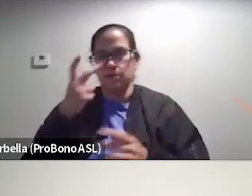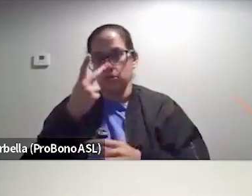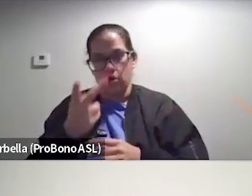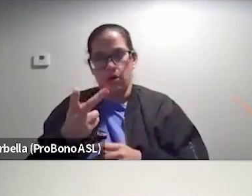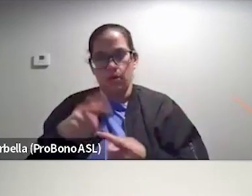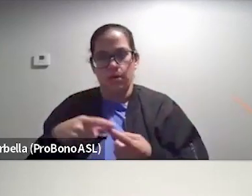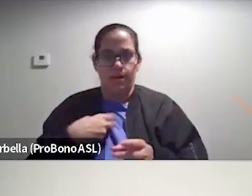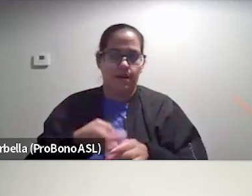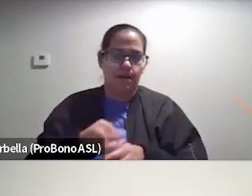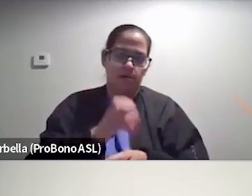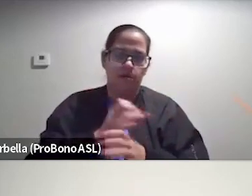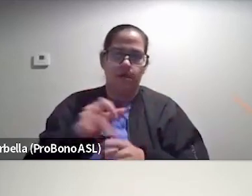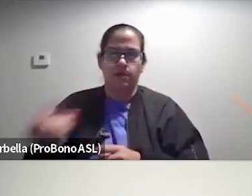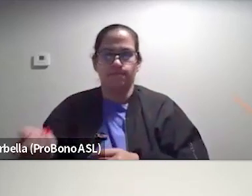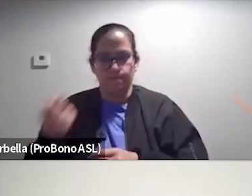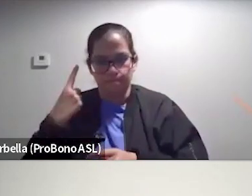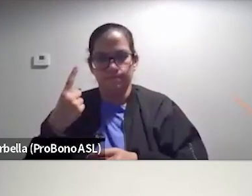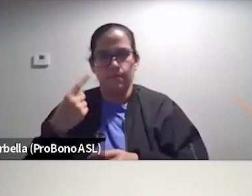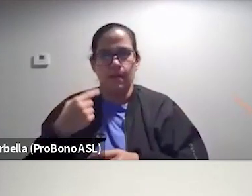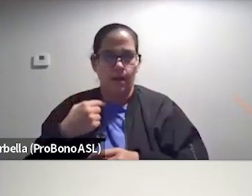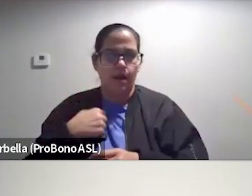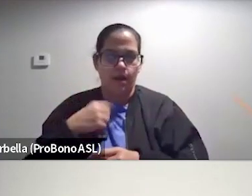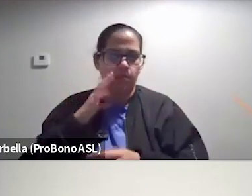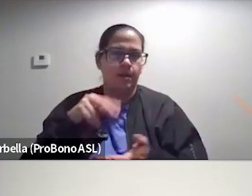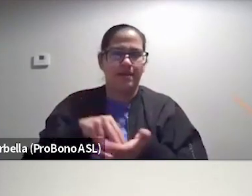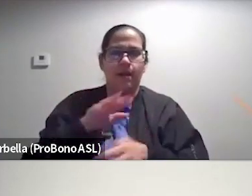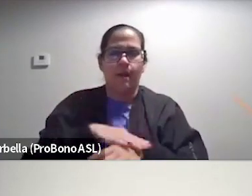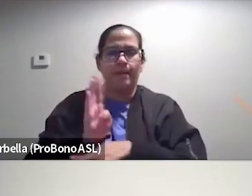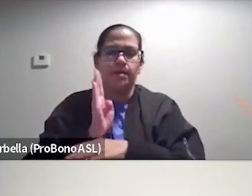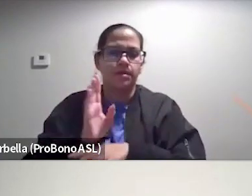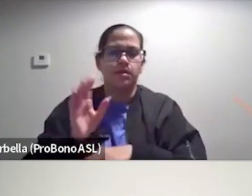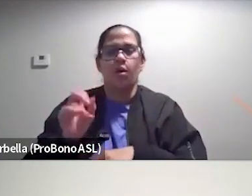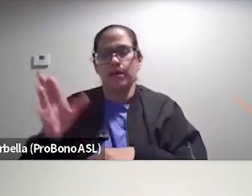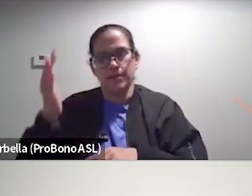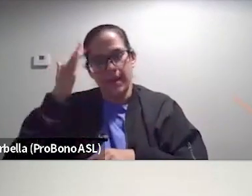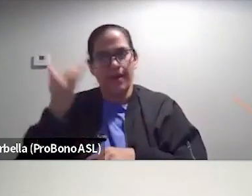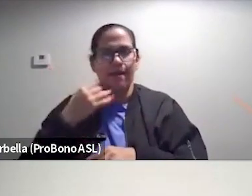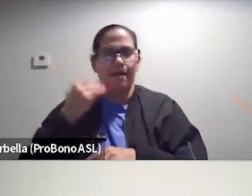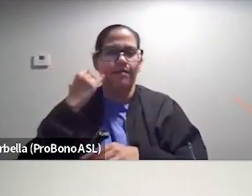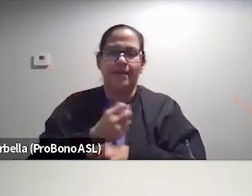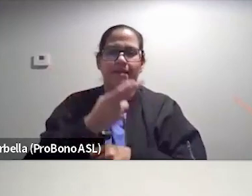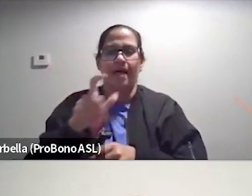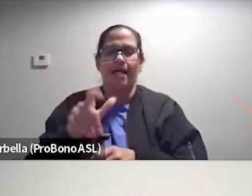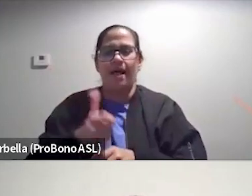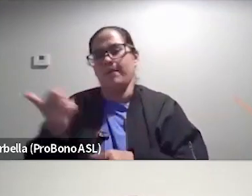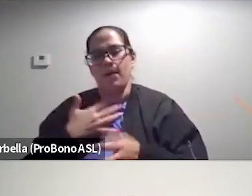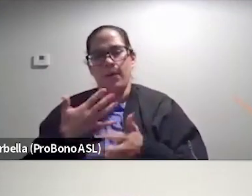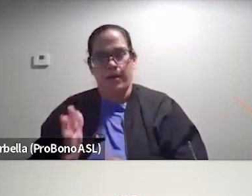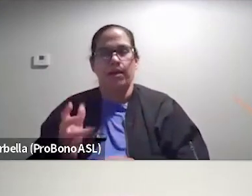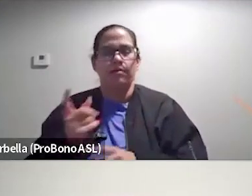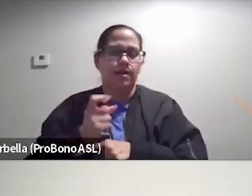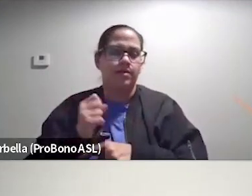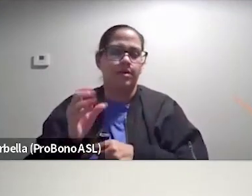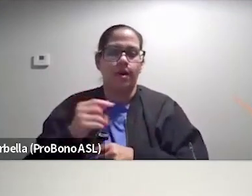when I got out the car that he understood that I was finna stand on business or his head, if he didn't get the hell out of my way. Right. And, and